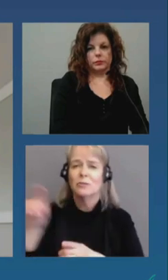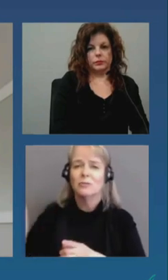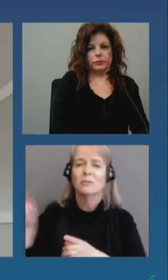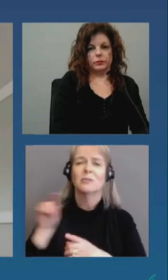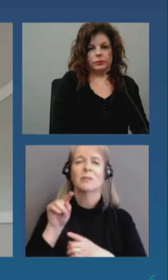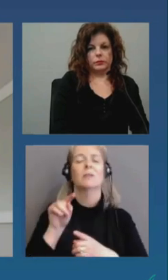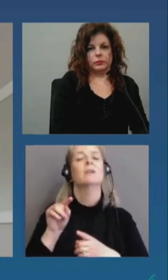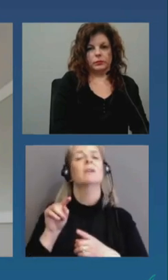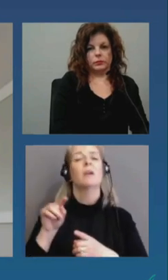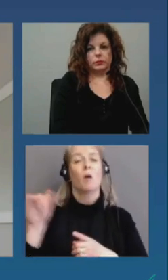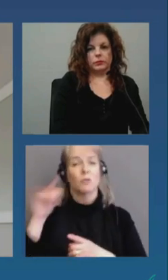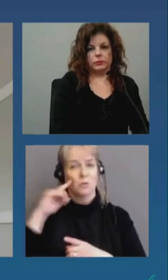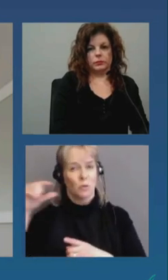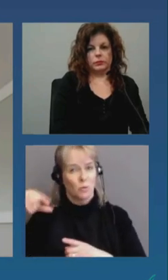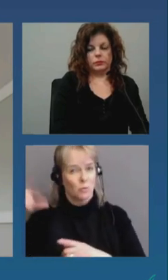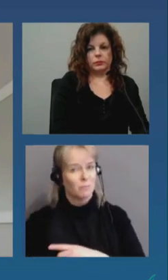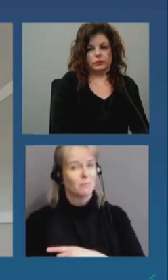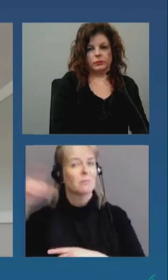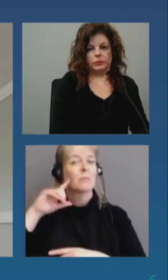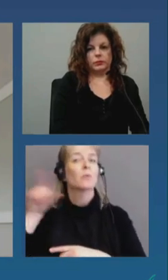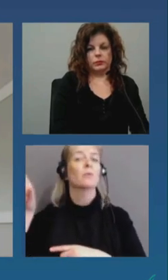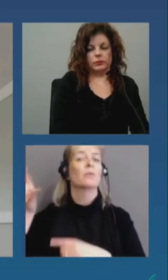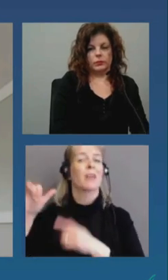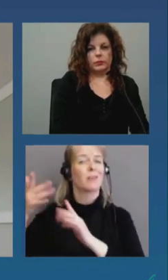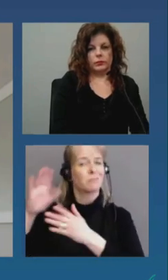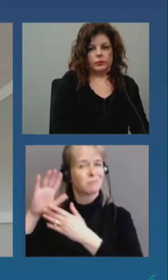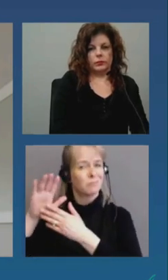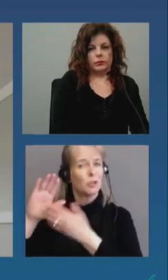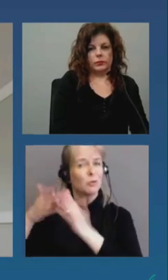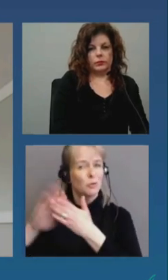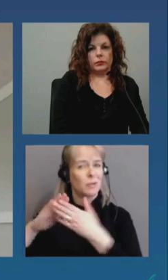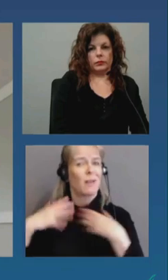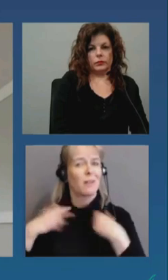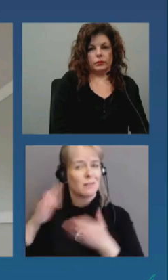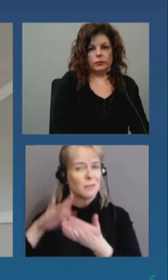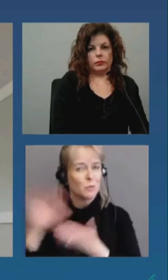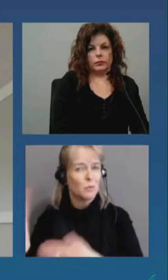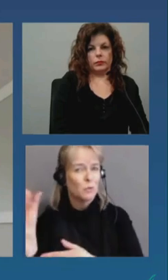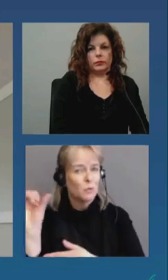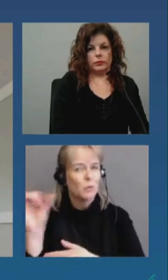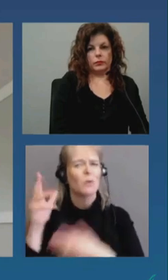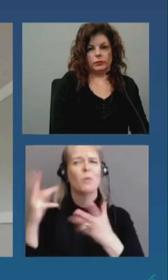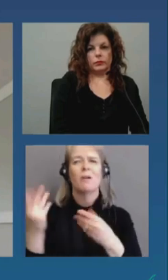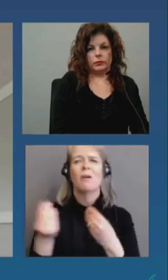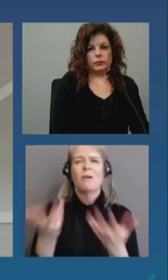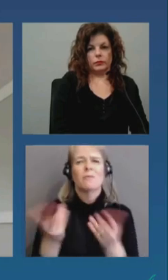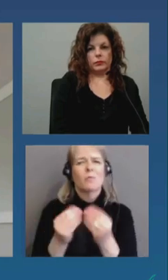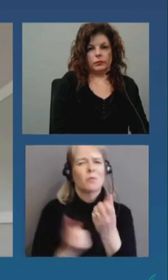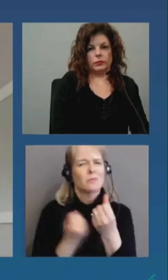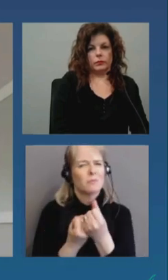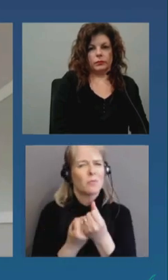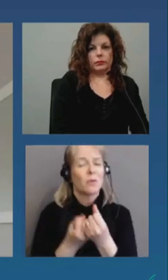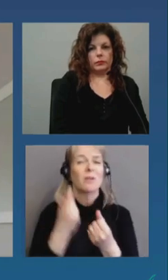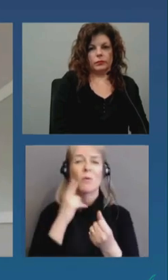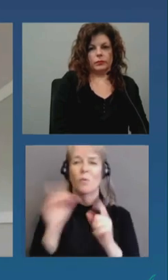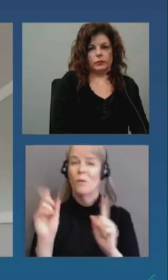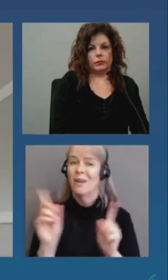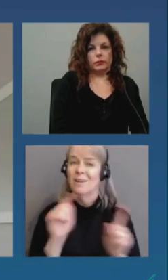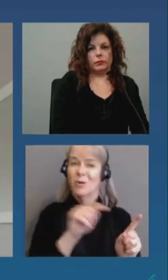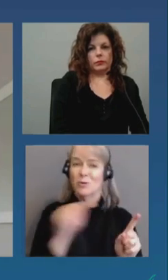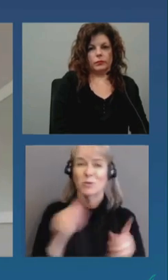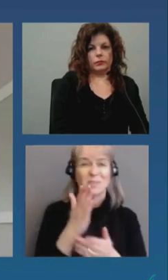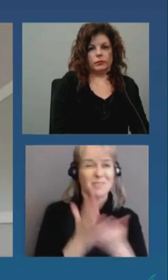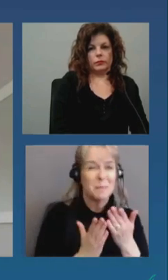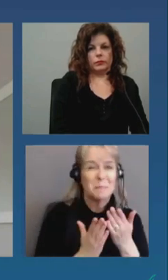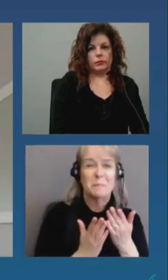many partners focused on this uh trying to provide more supports to communities where it's harder for people to isolate we